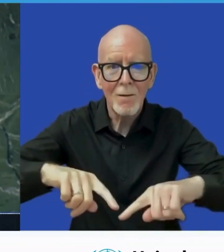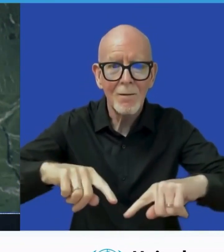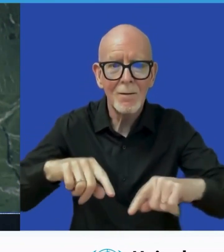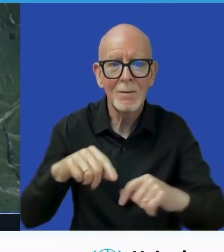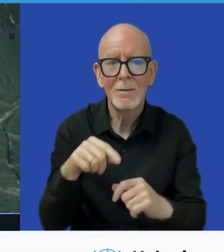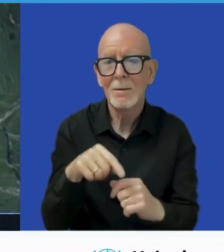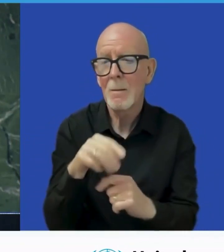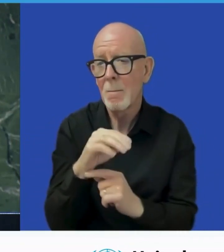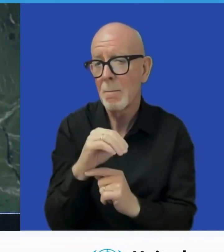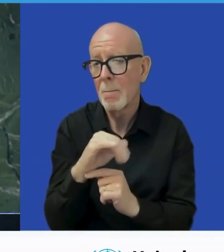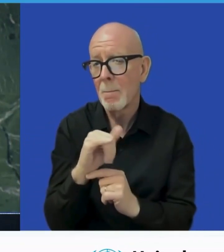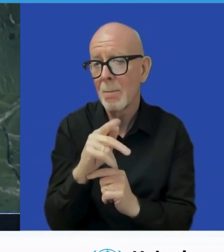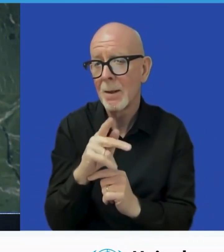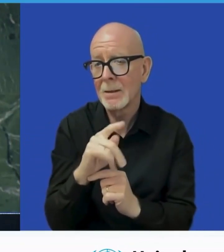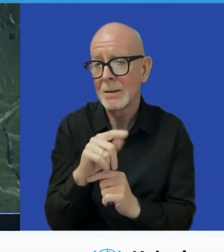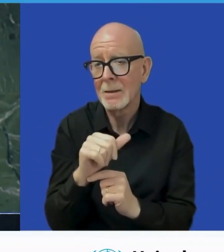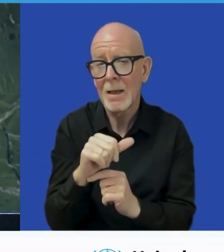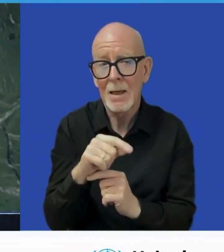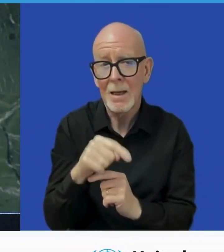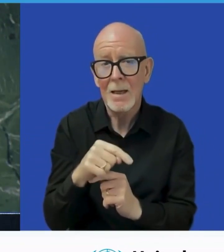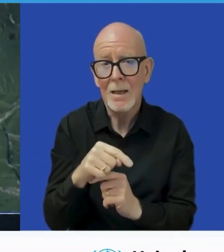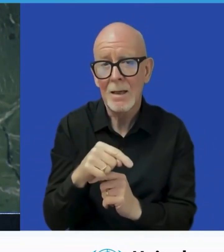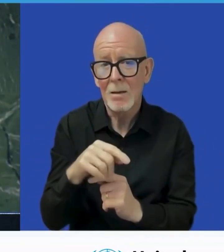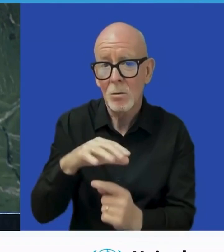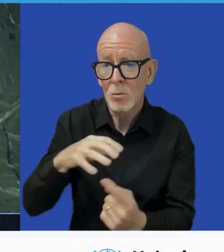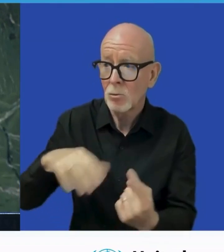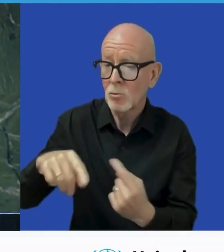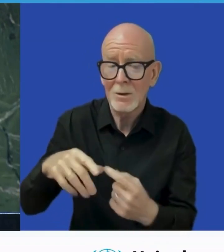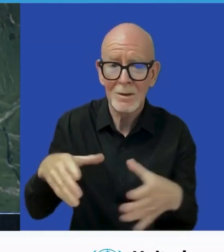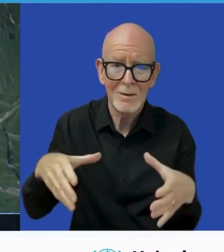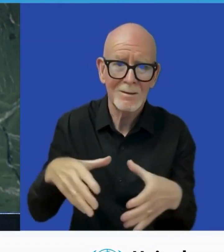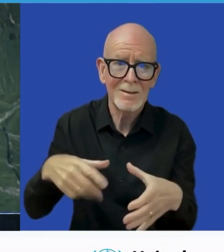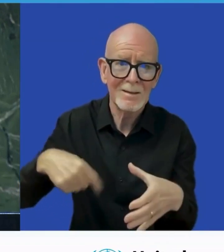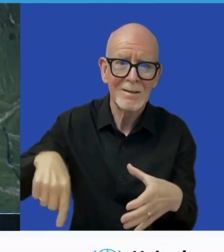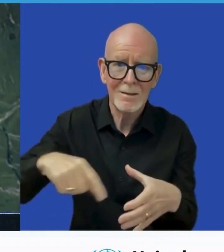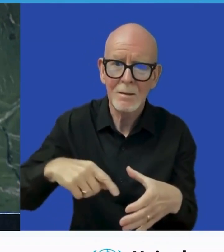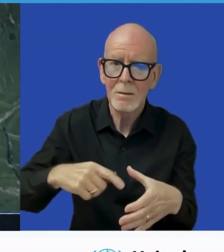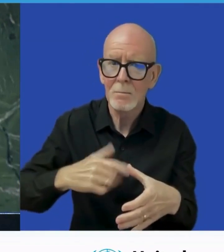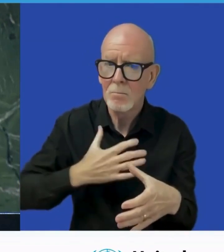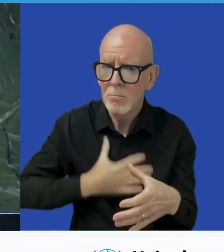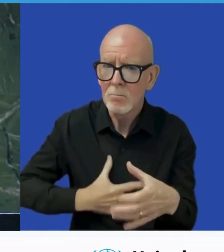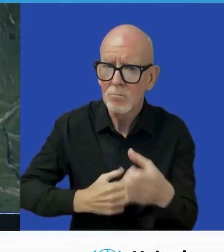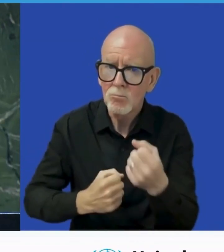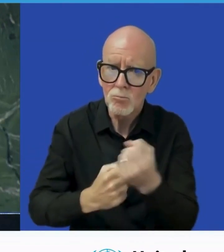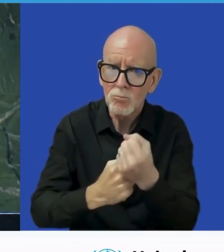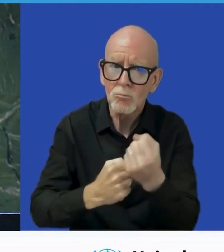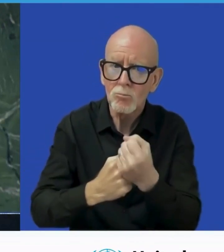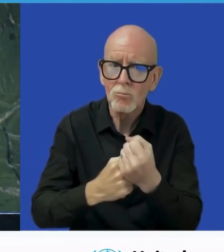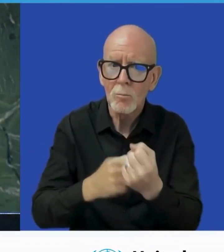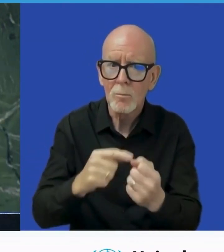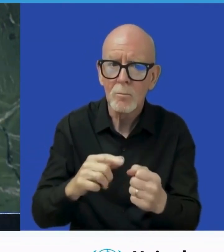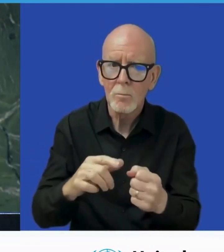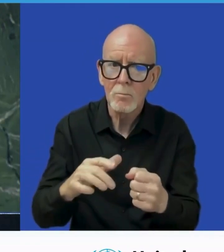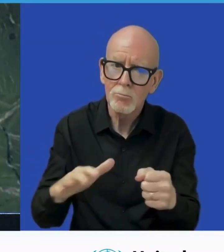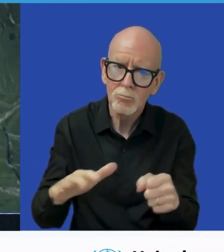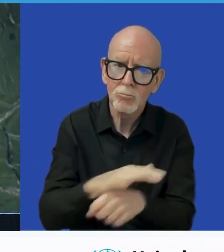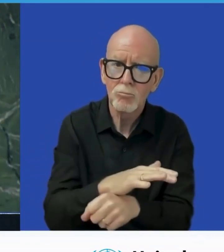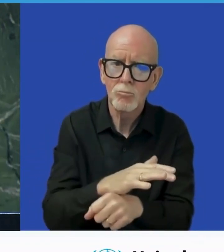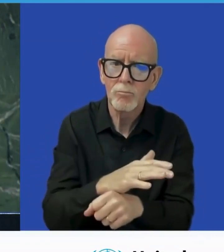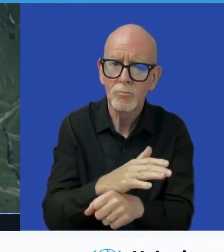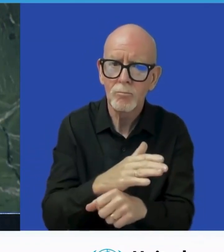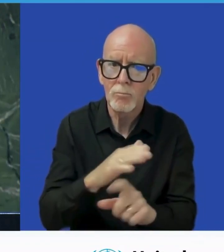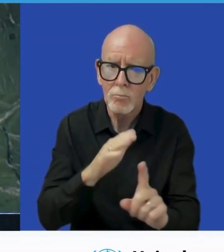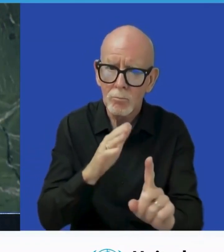Goals by strengthening multilateralism and promoting policies and actions